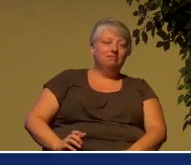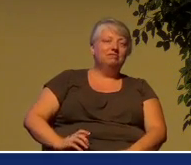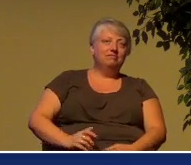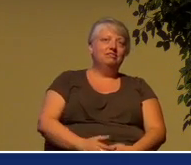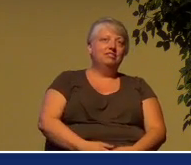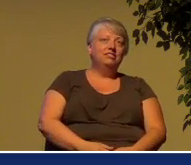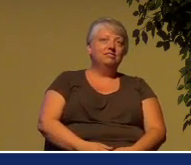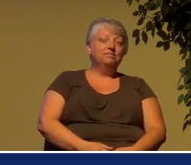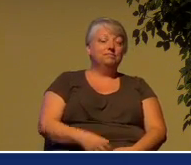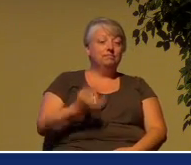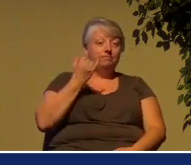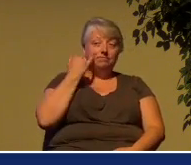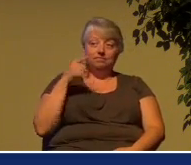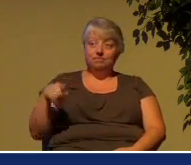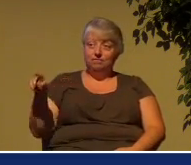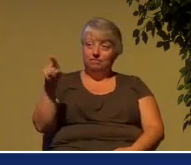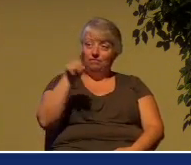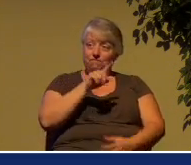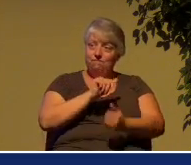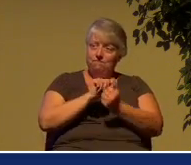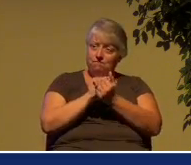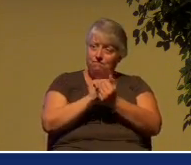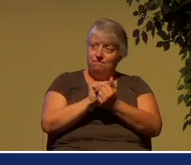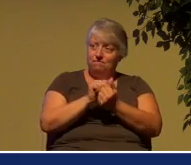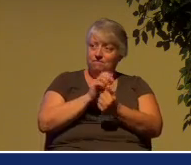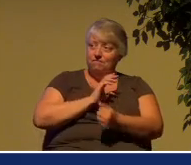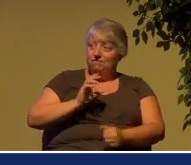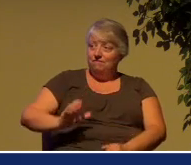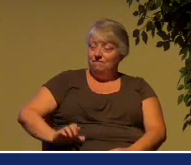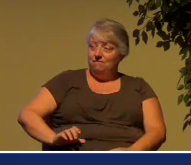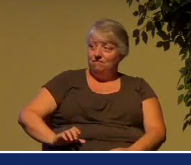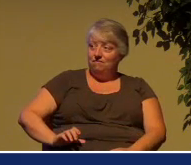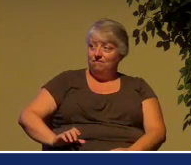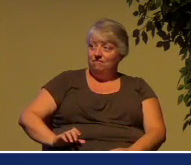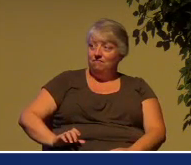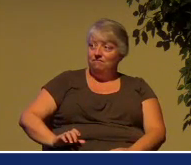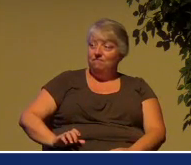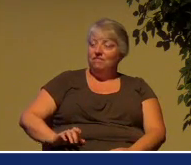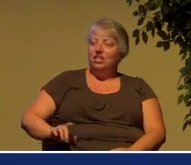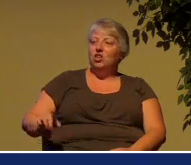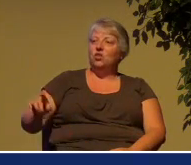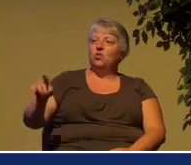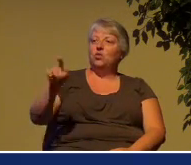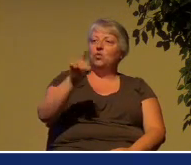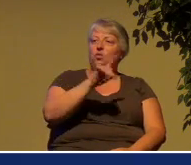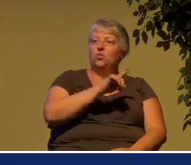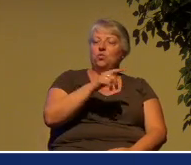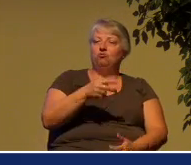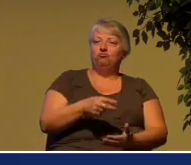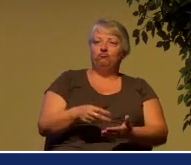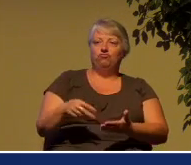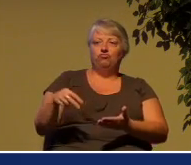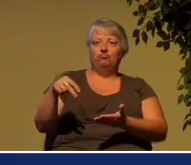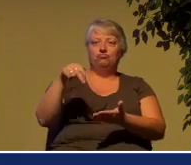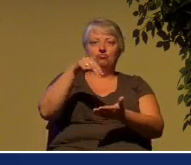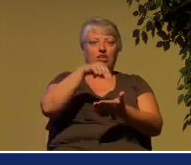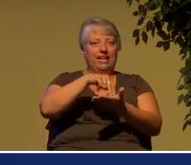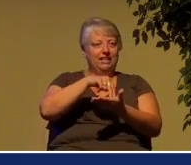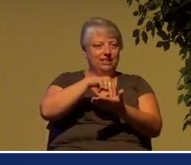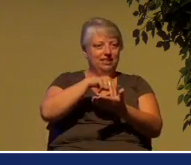If you're in Christ, you are raised from the dead.